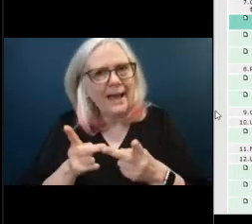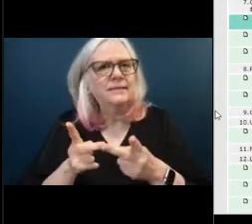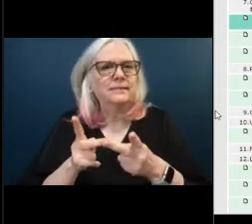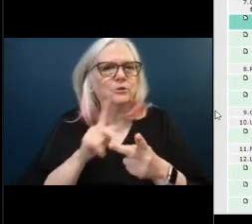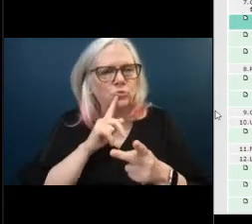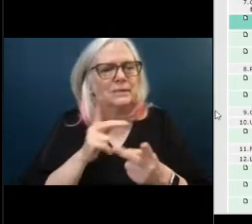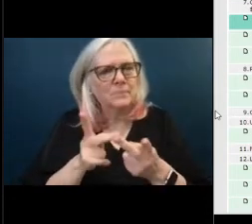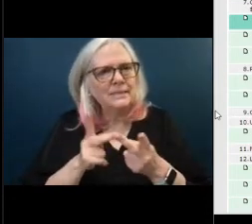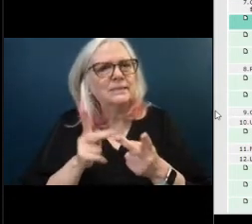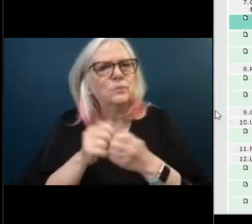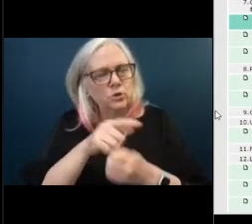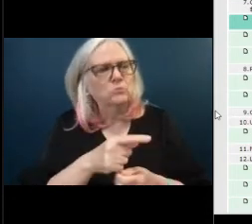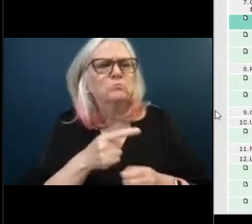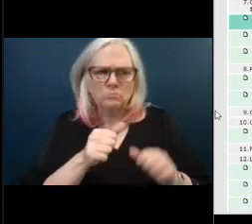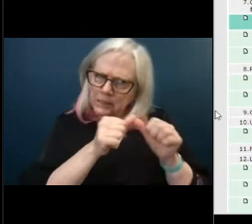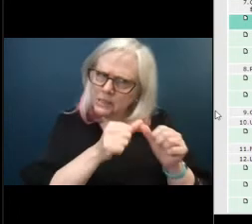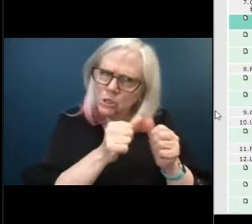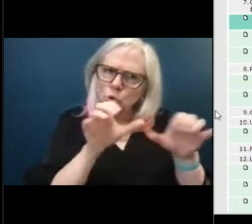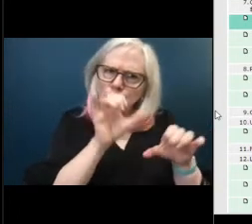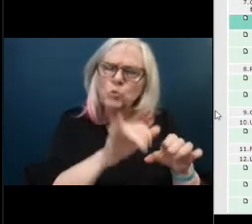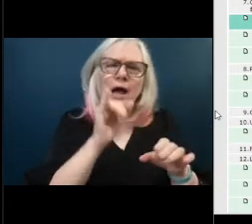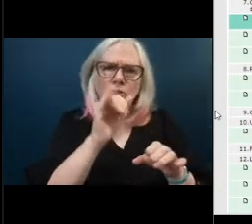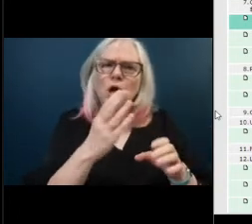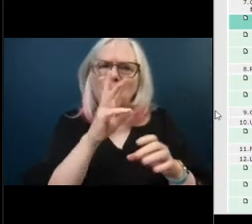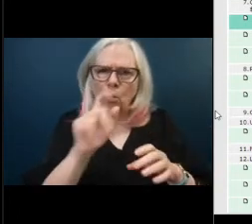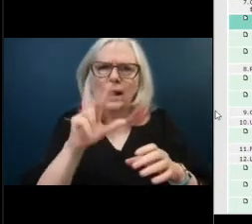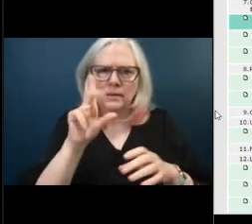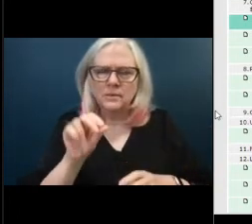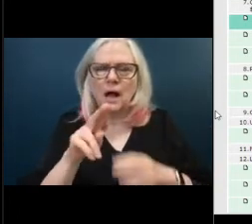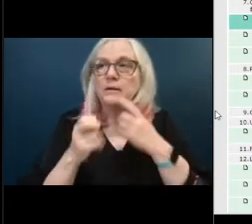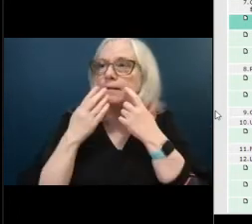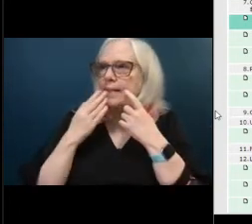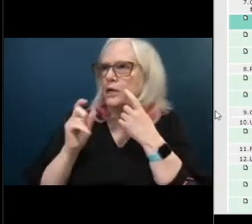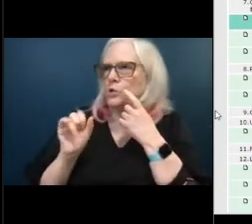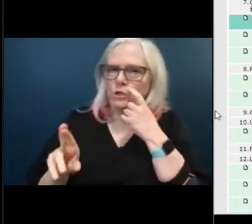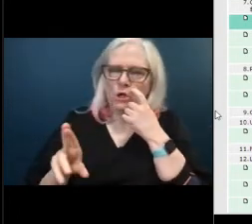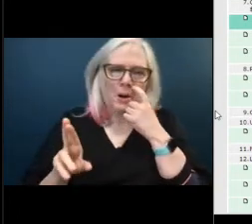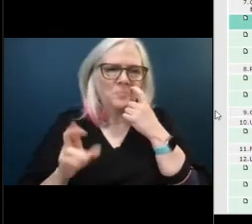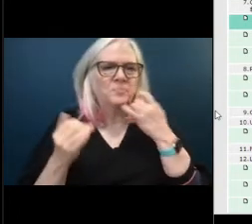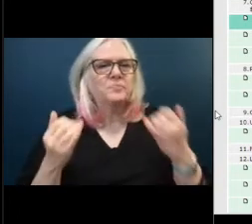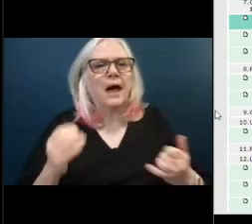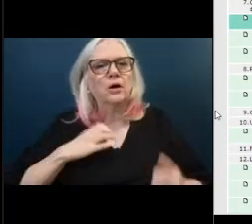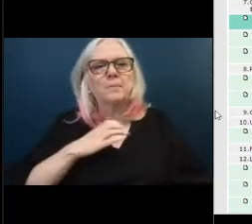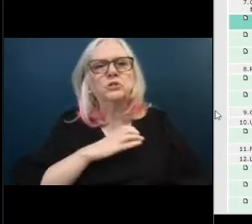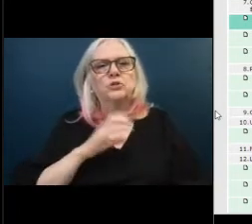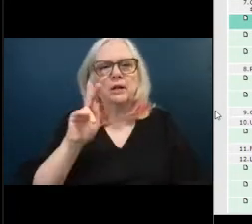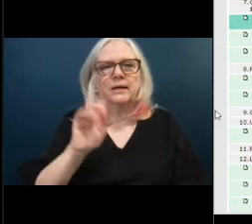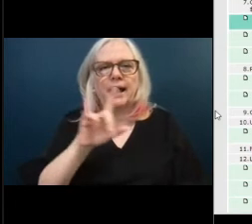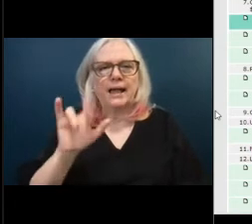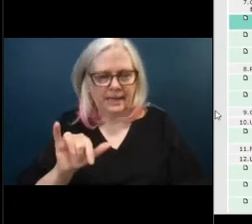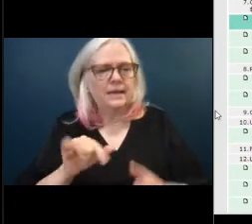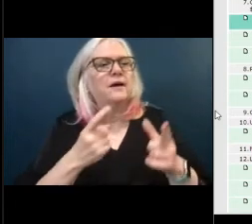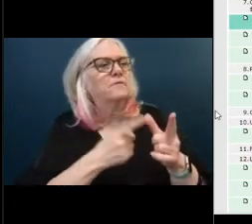there yes sir thank you job well done commissioner kelly yes um first thank you for